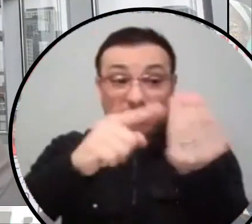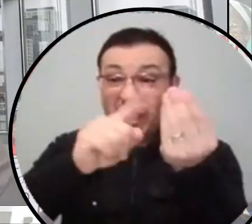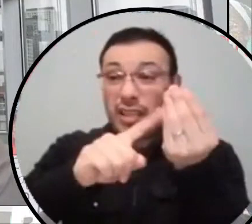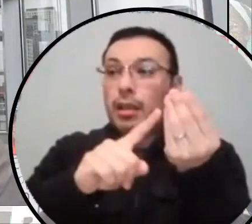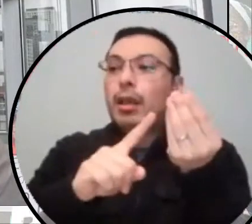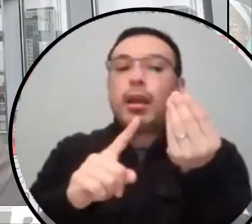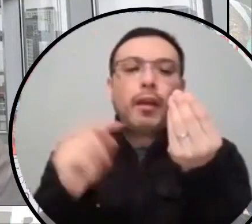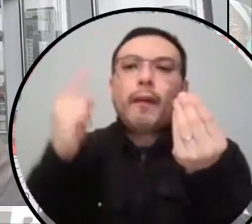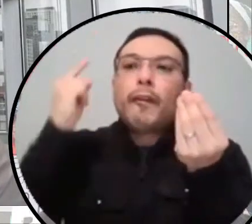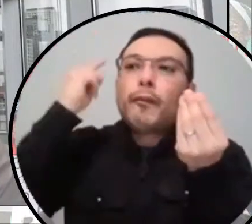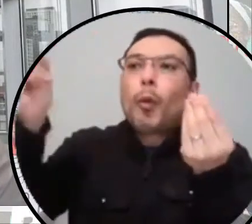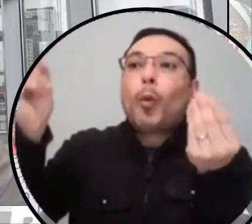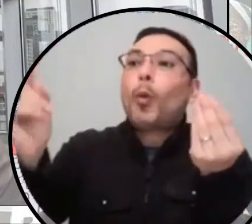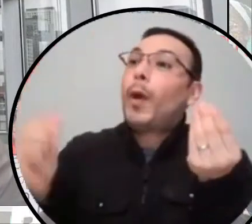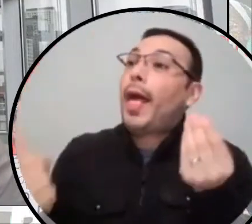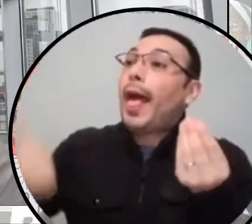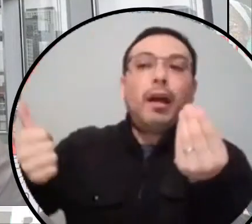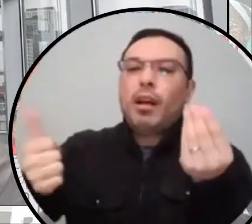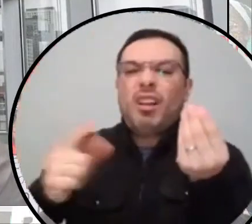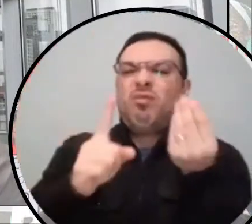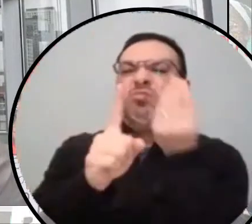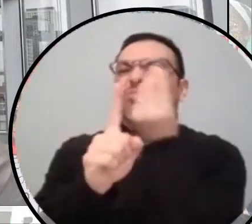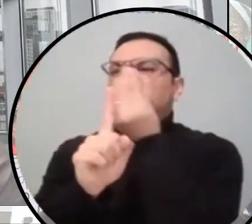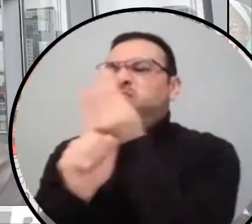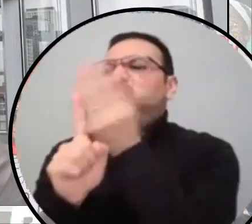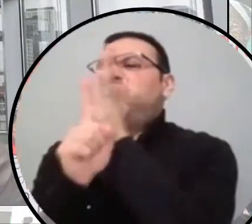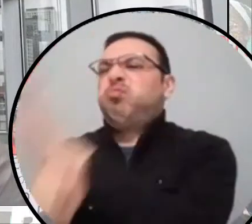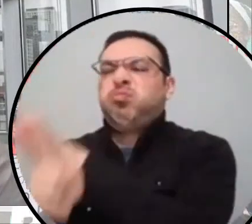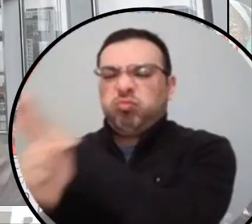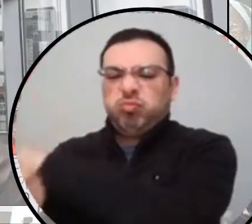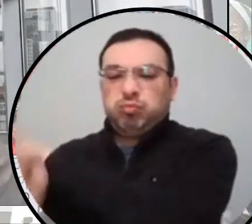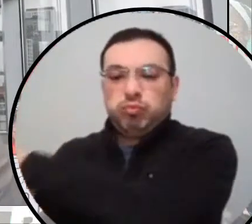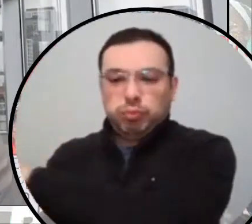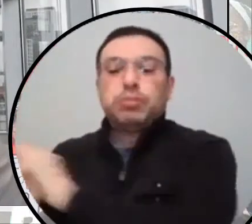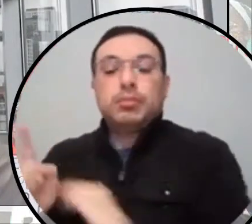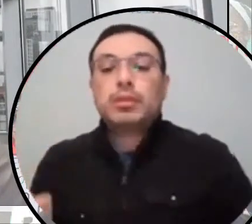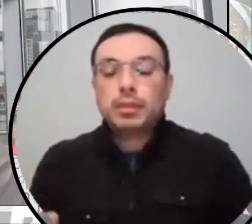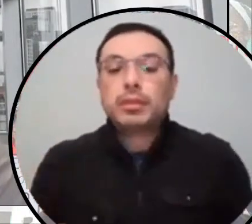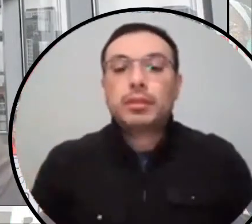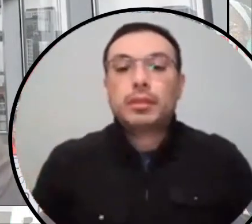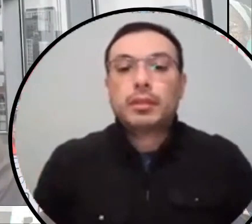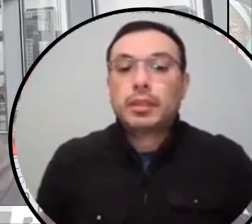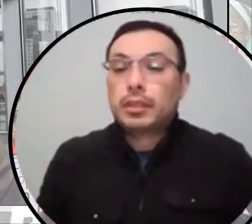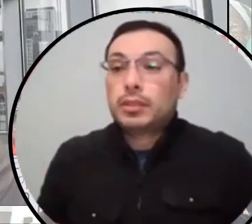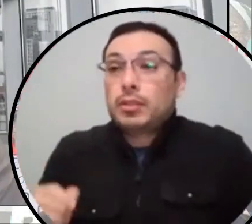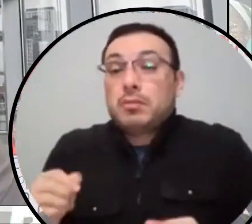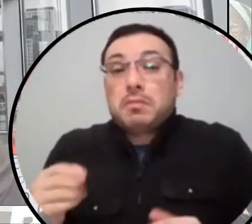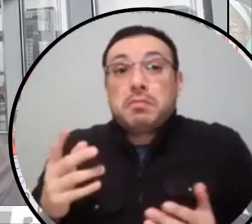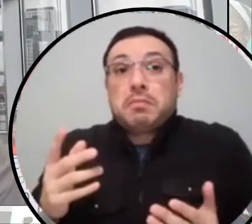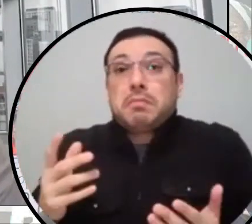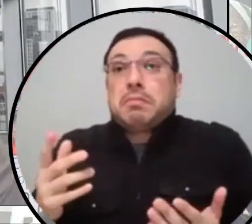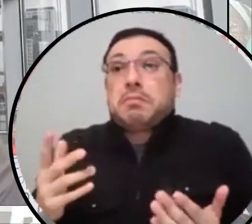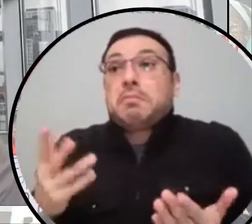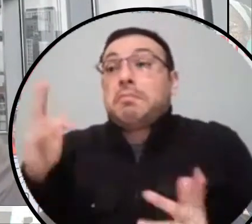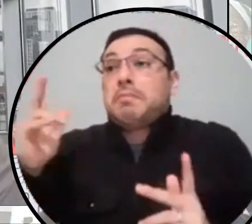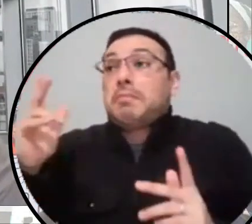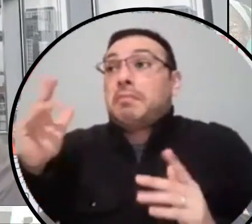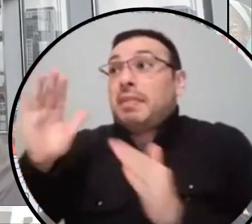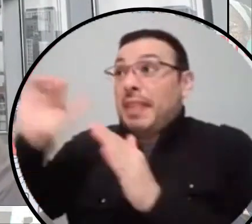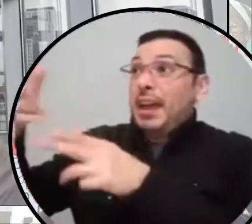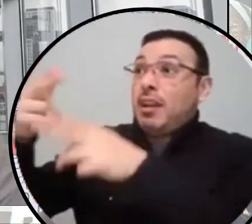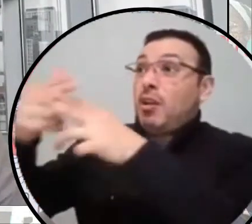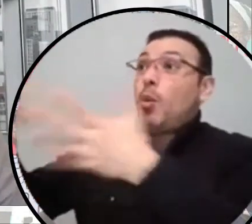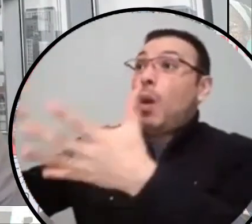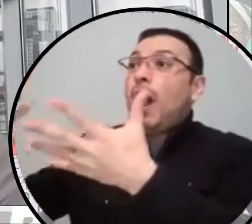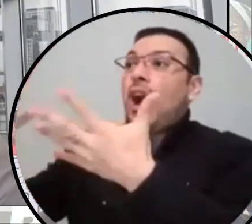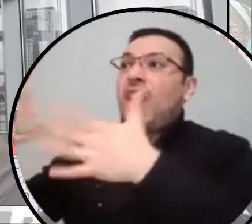people. So, but I think people are starting to realize that, uh, starting to see it for what it is. It's fear mongering and, uh,